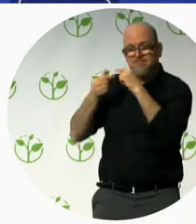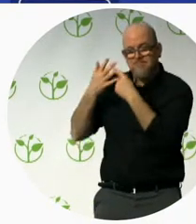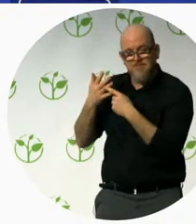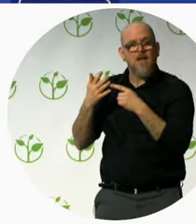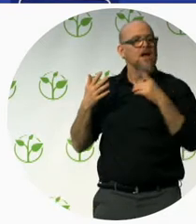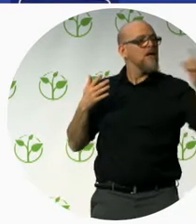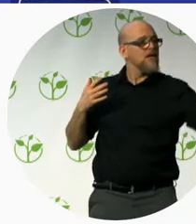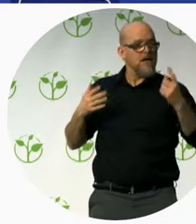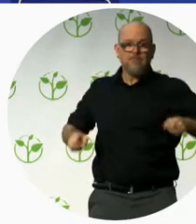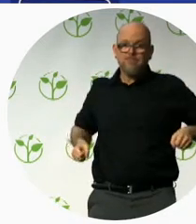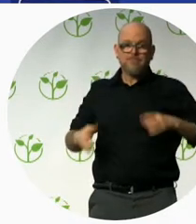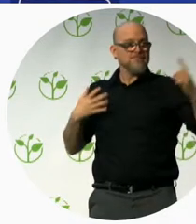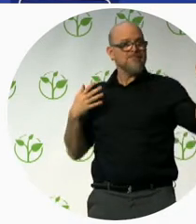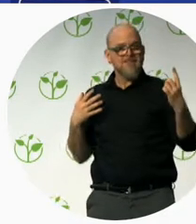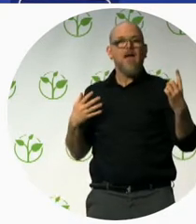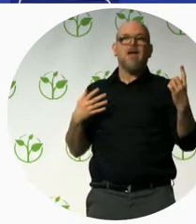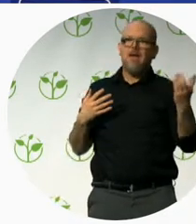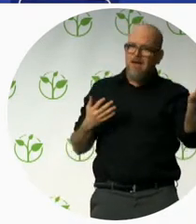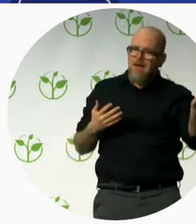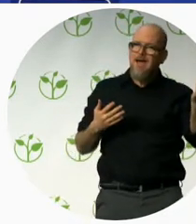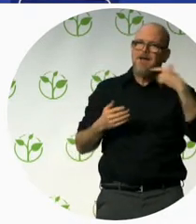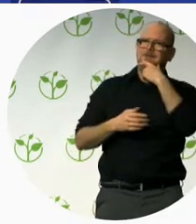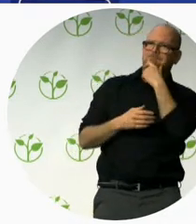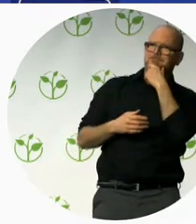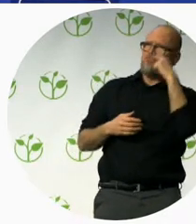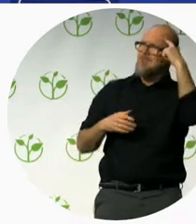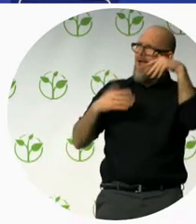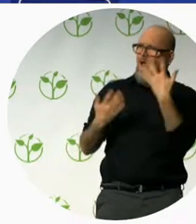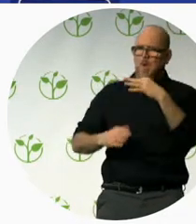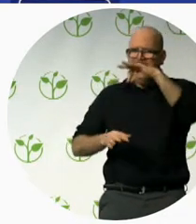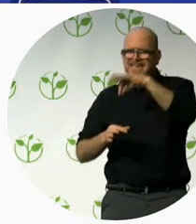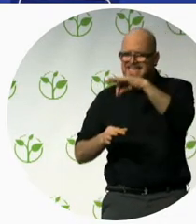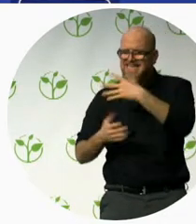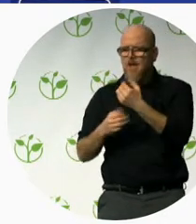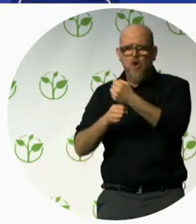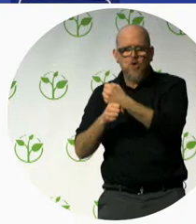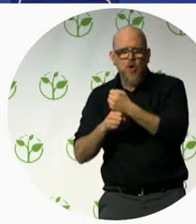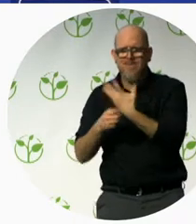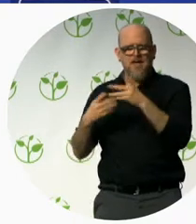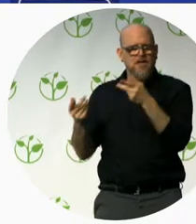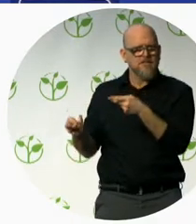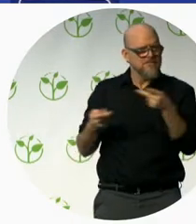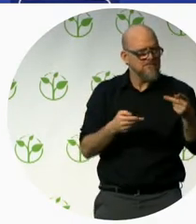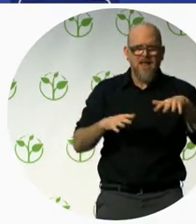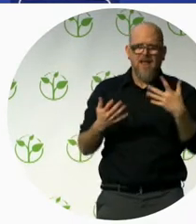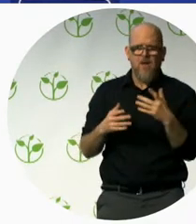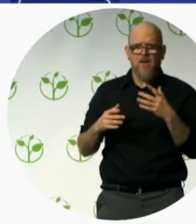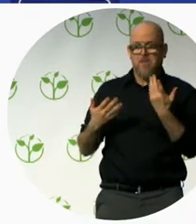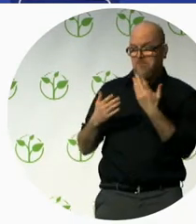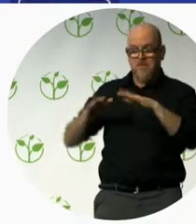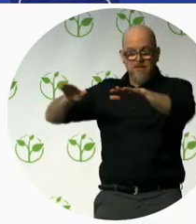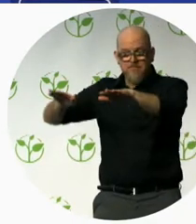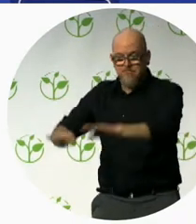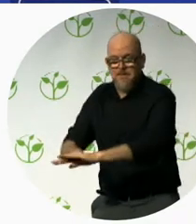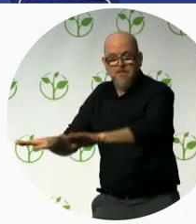we thought when we were taking our breakfast buffet in all our hotels, because the tea we had in the buffet at that height and a cup of coffee